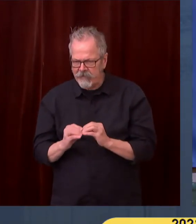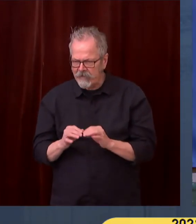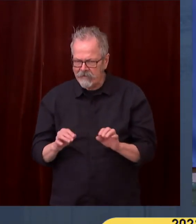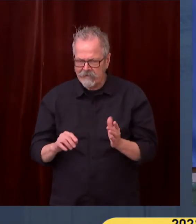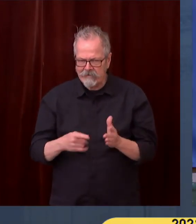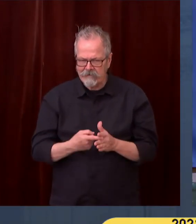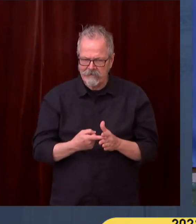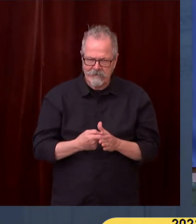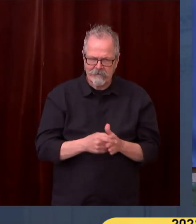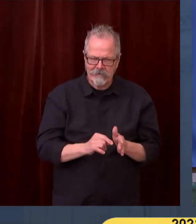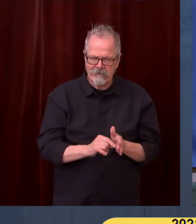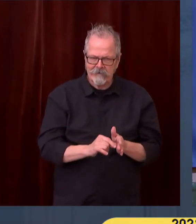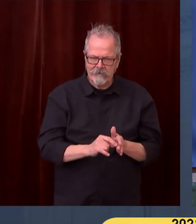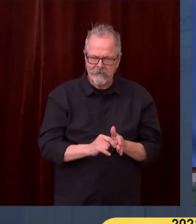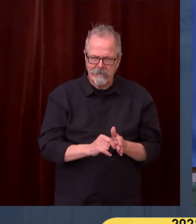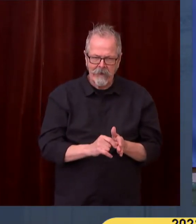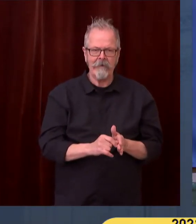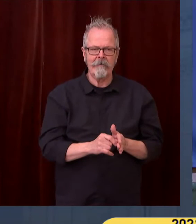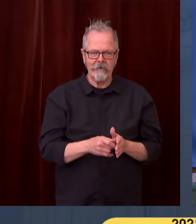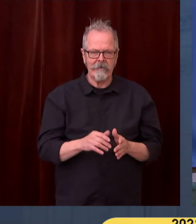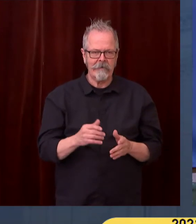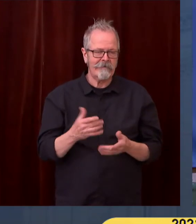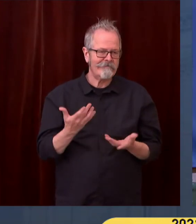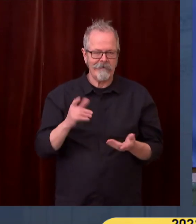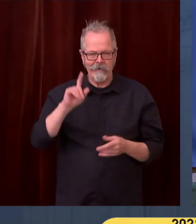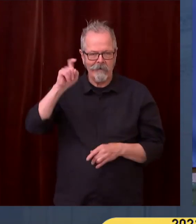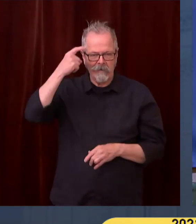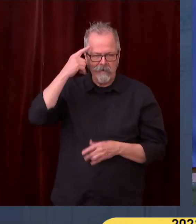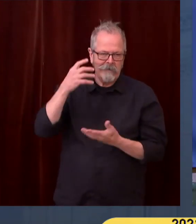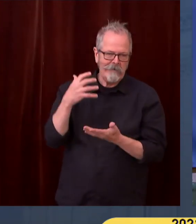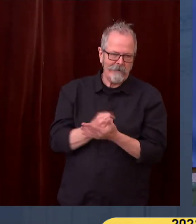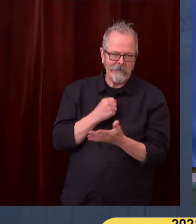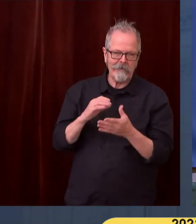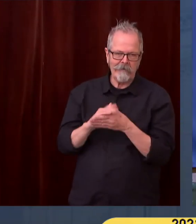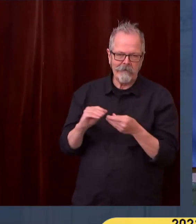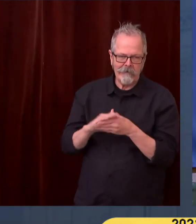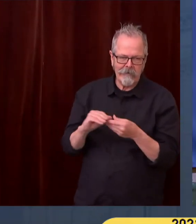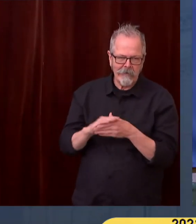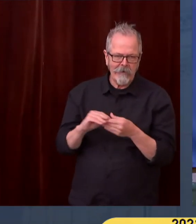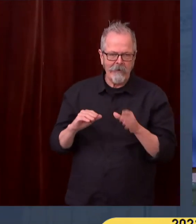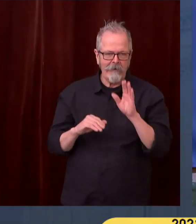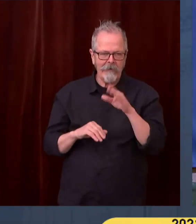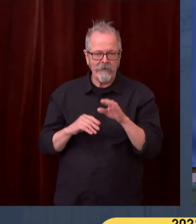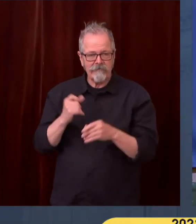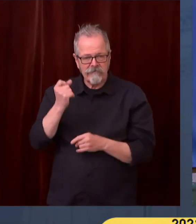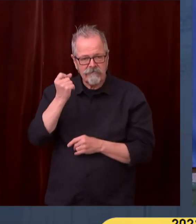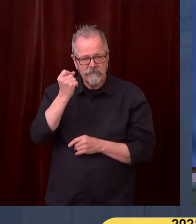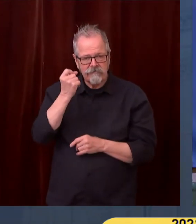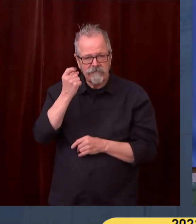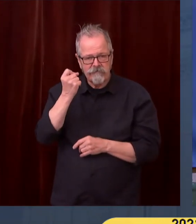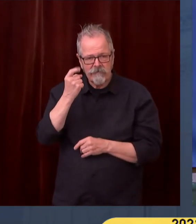I may note well, these two bills would bring us in parallel with the whole rest of the West Coast.